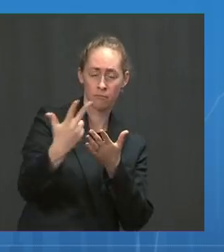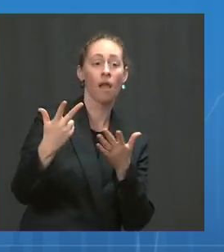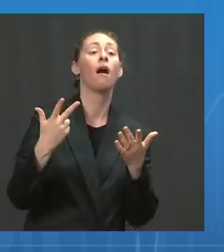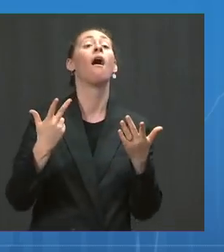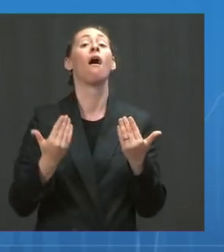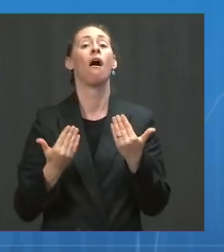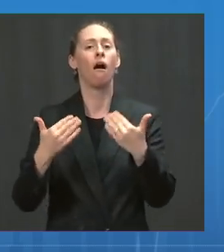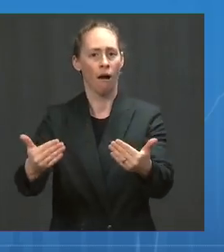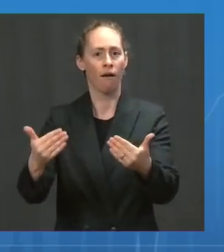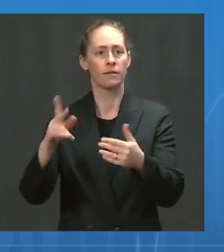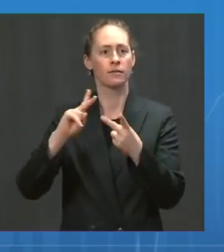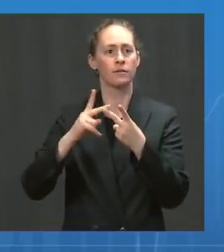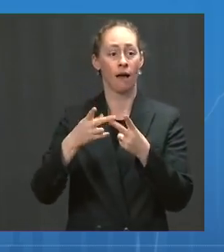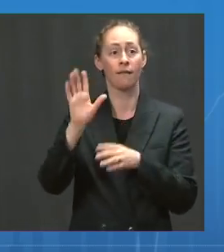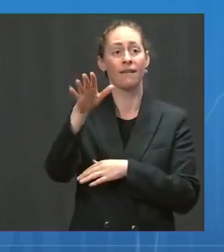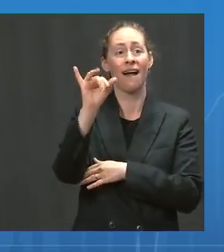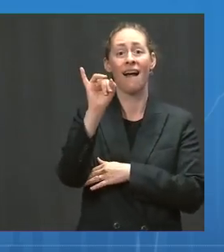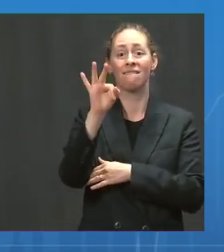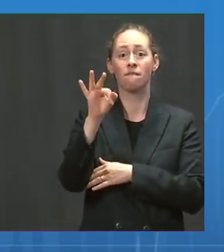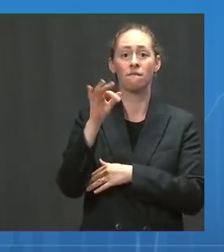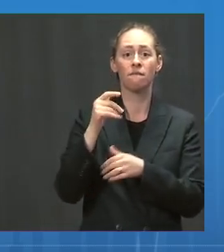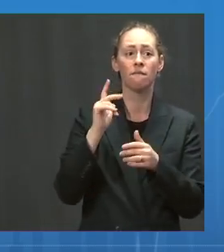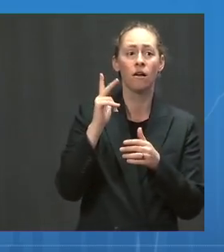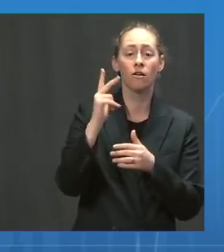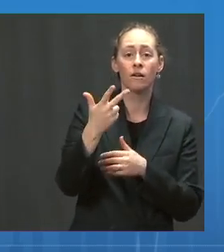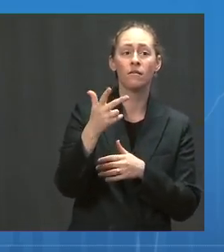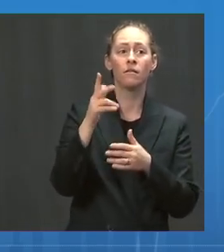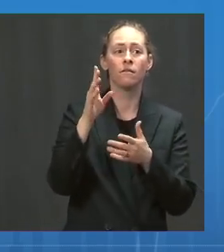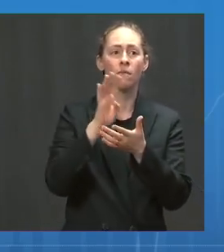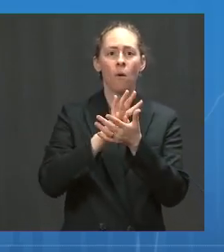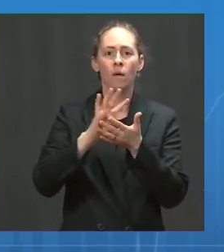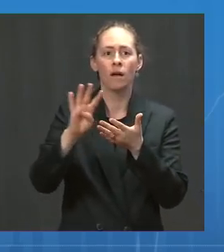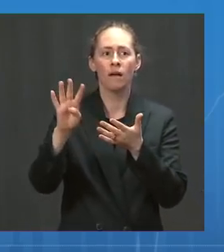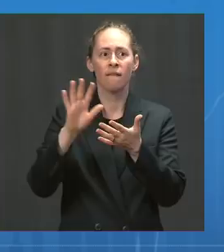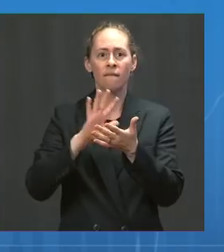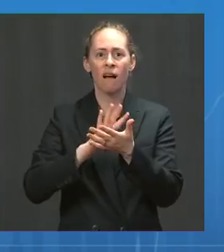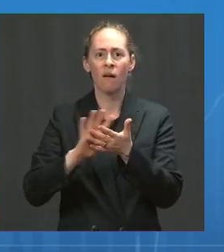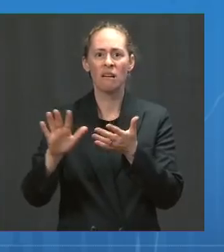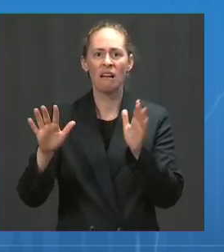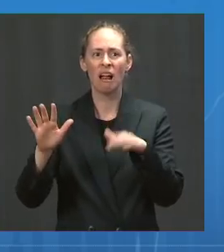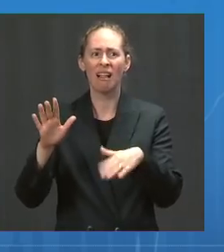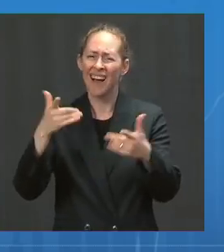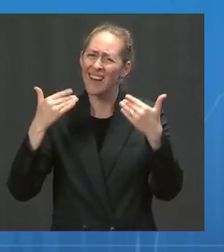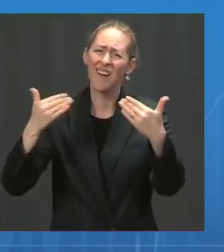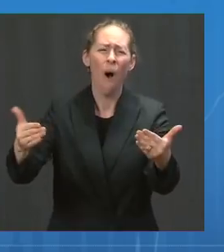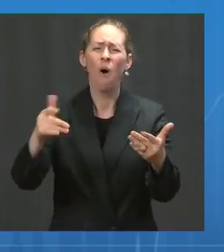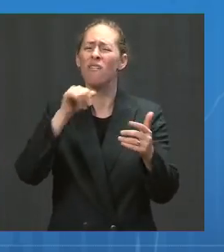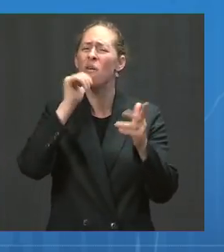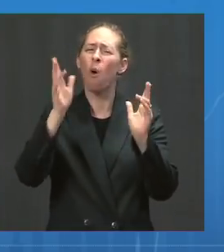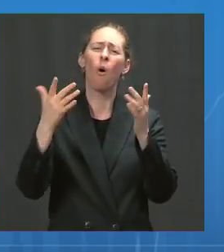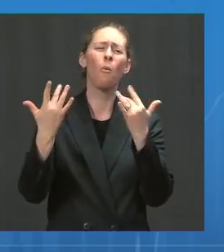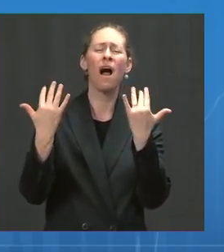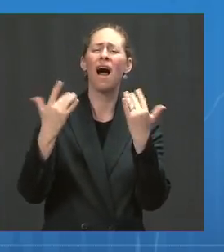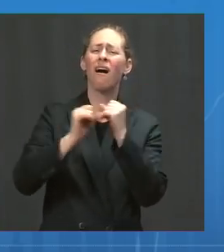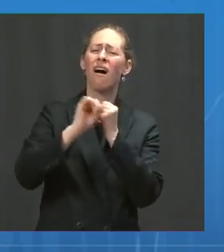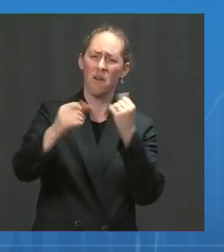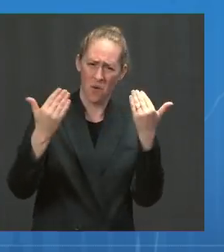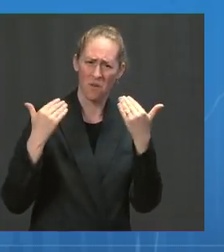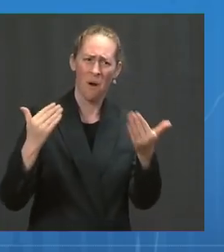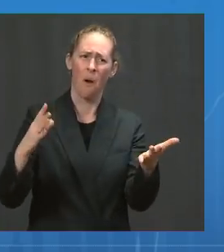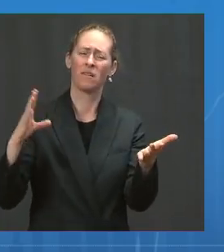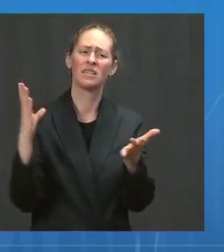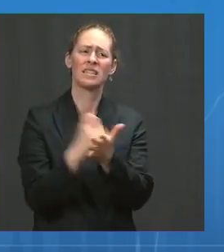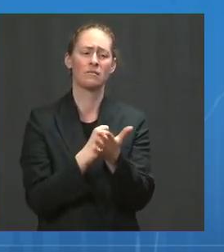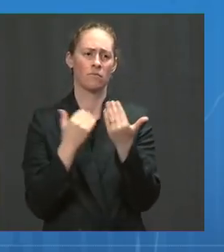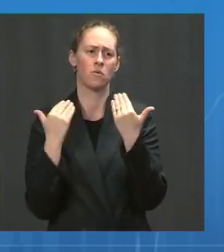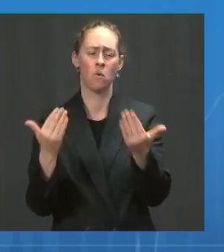to reiterate, there is no bad time to get your second shot. Do it for yourself, your family, and for your community.